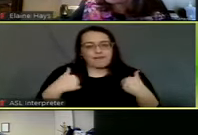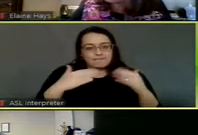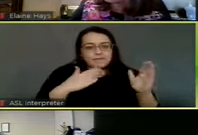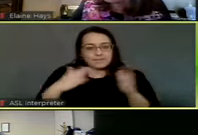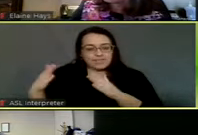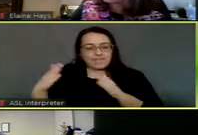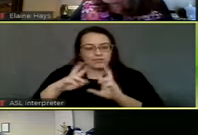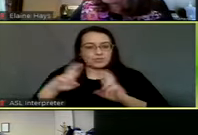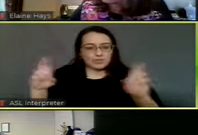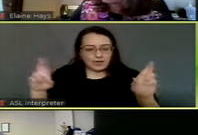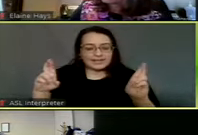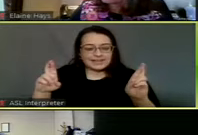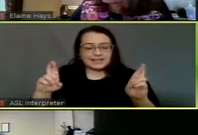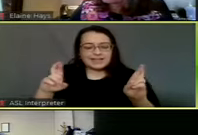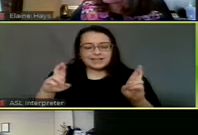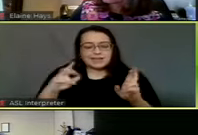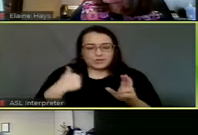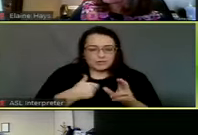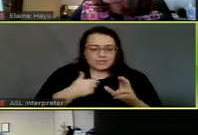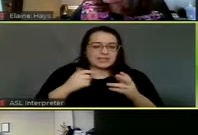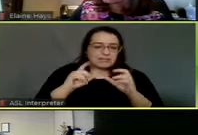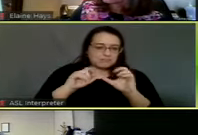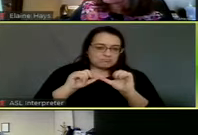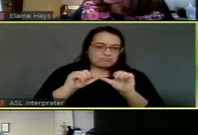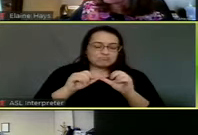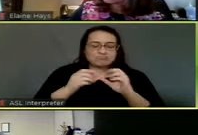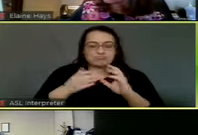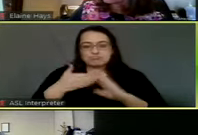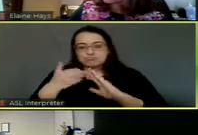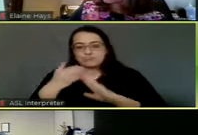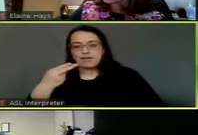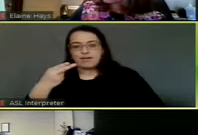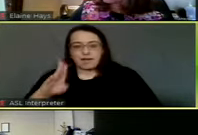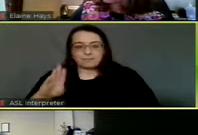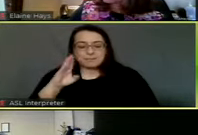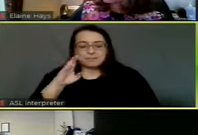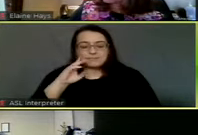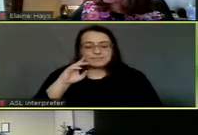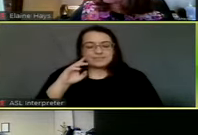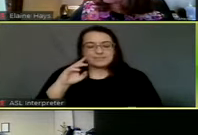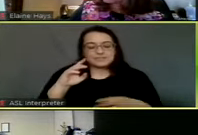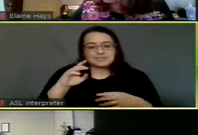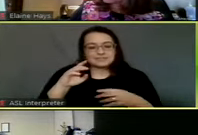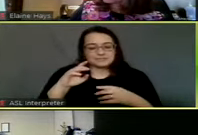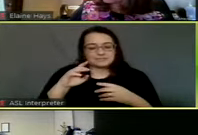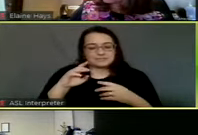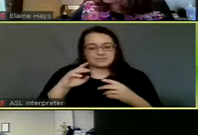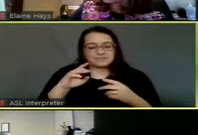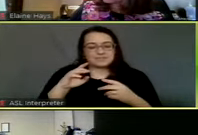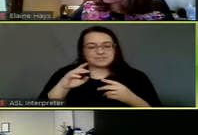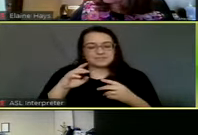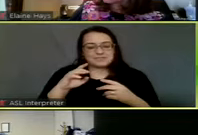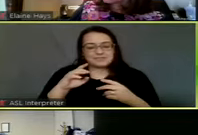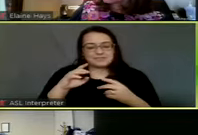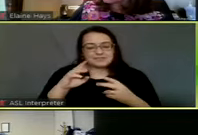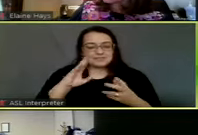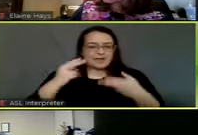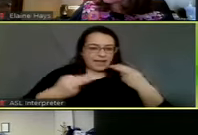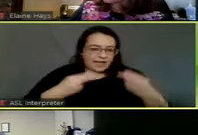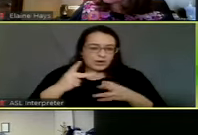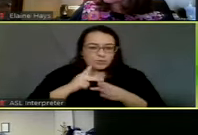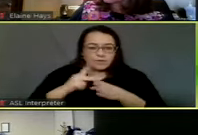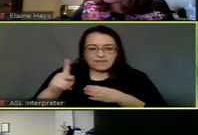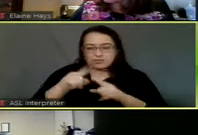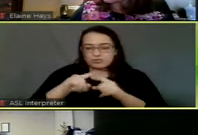willing to act as the hub for all of these different community partners and even put some city dollars toward hiring a professional